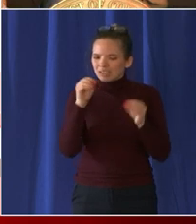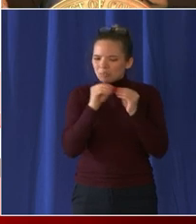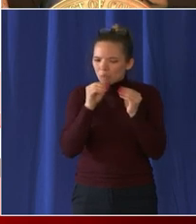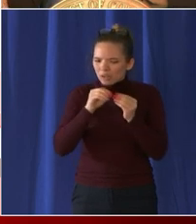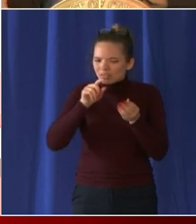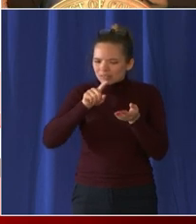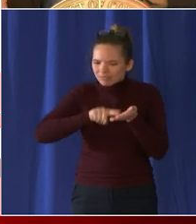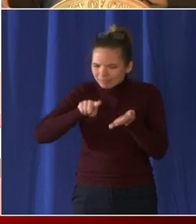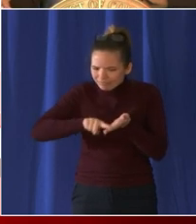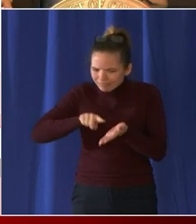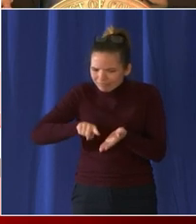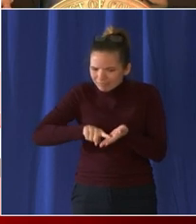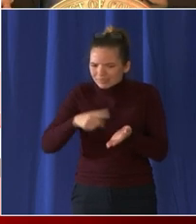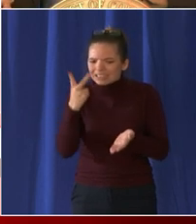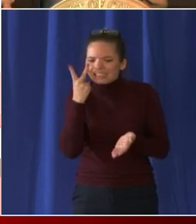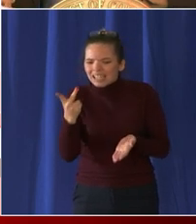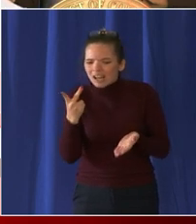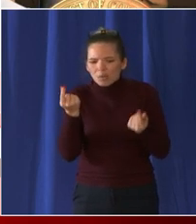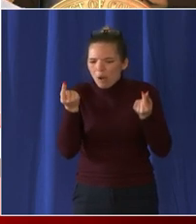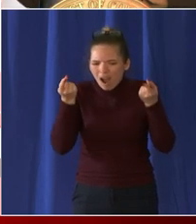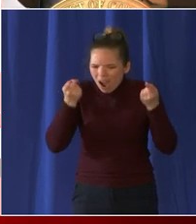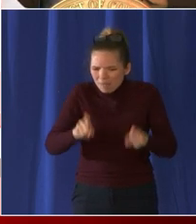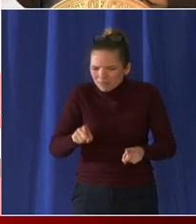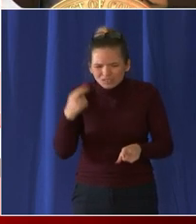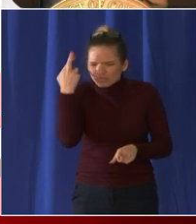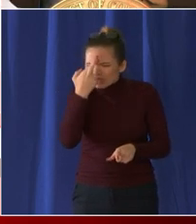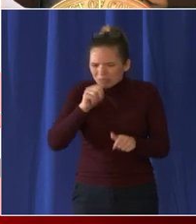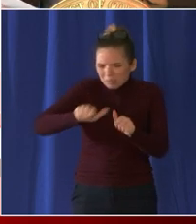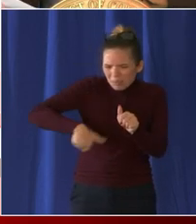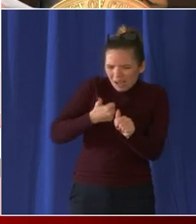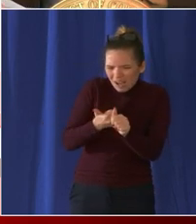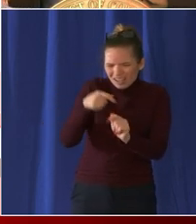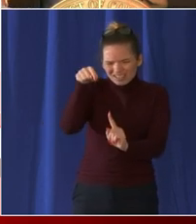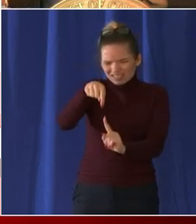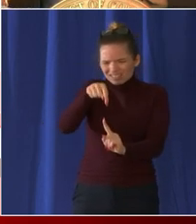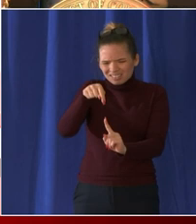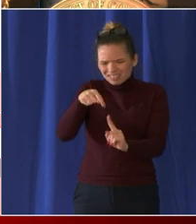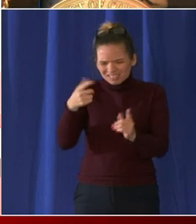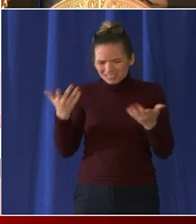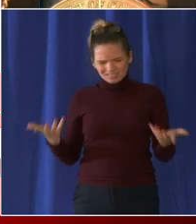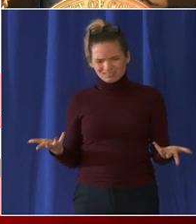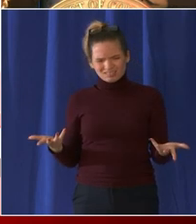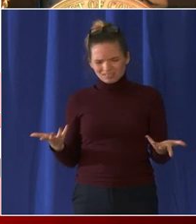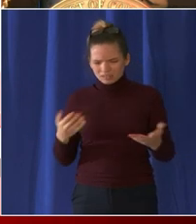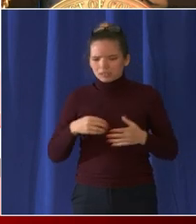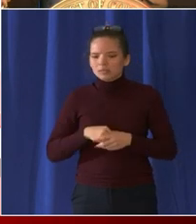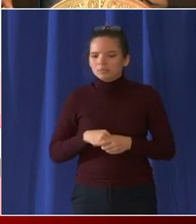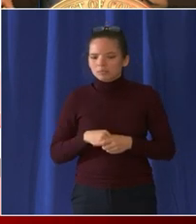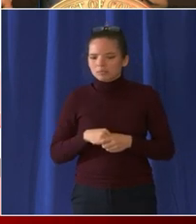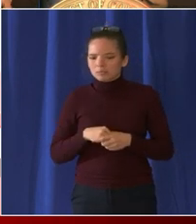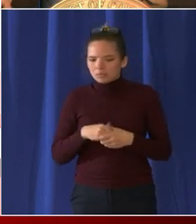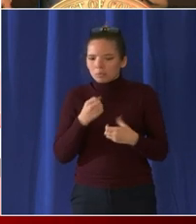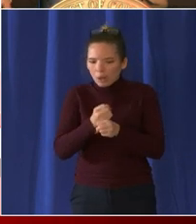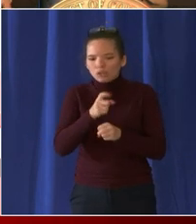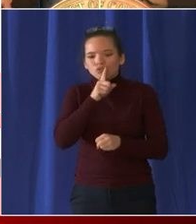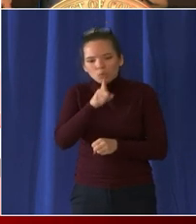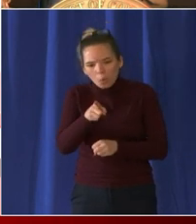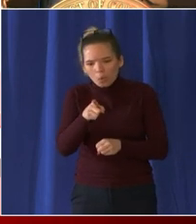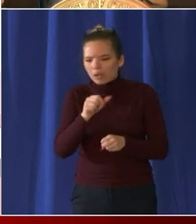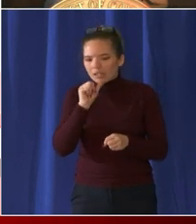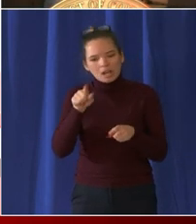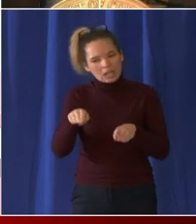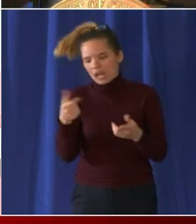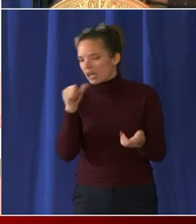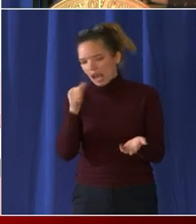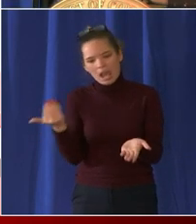the capitol on January 6th to both hold people accountable and to ensure that it never happened again and we called for